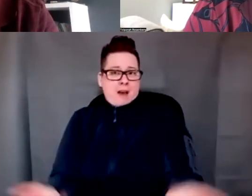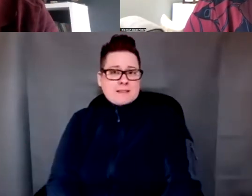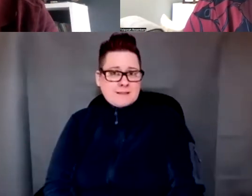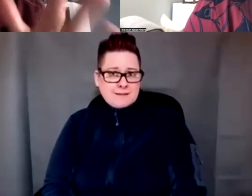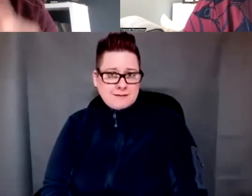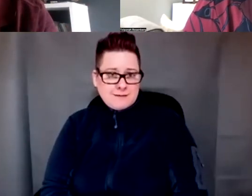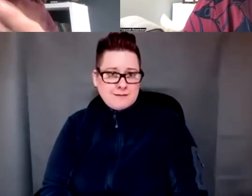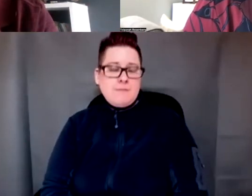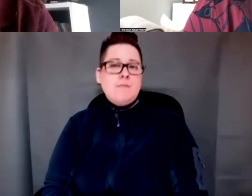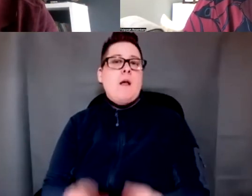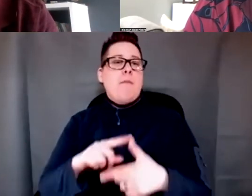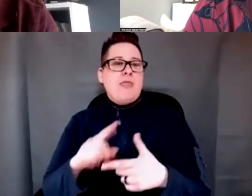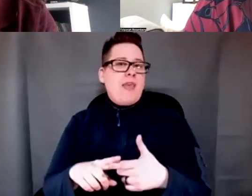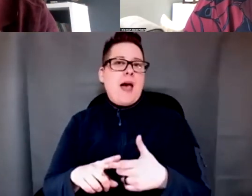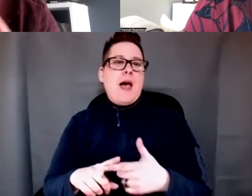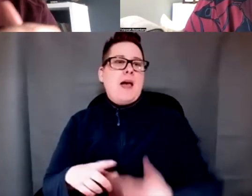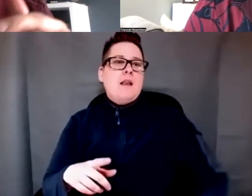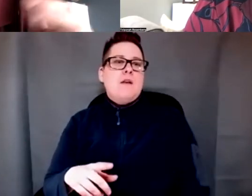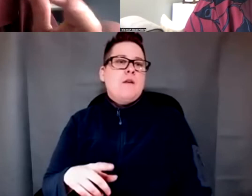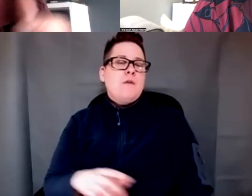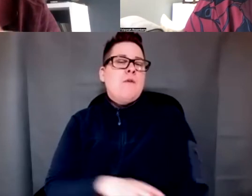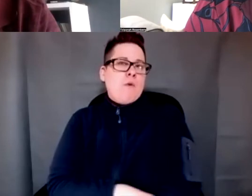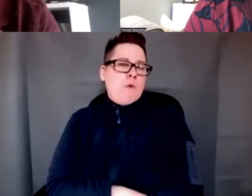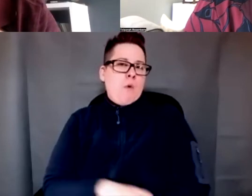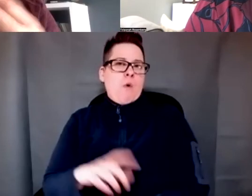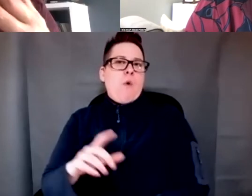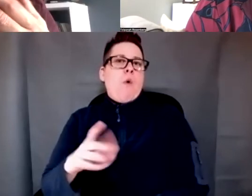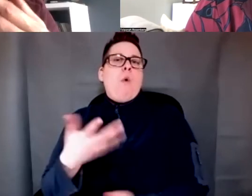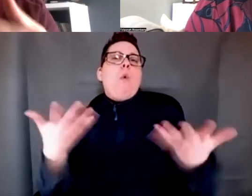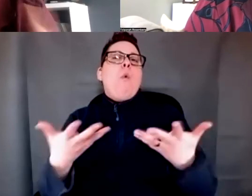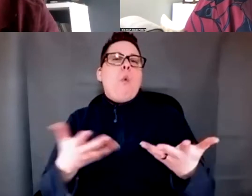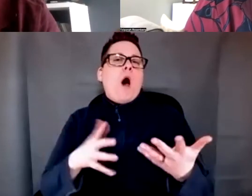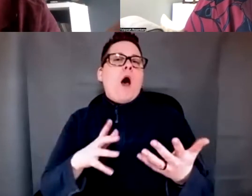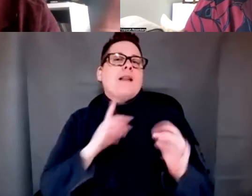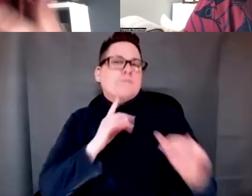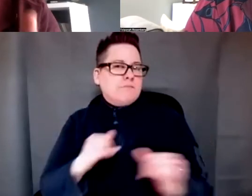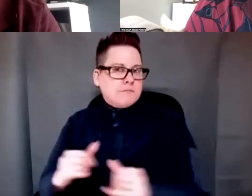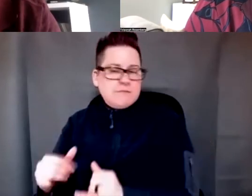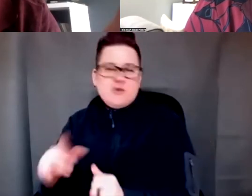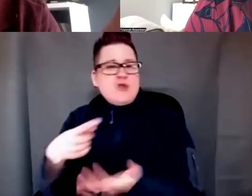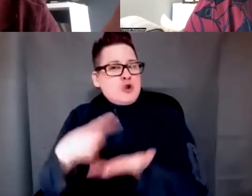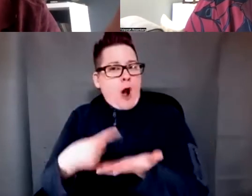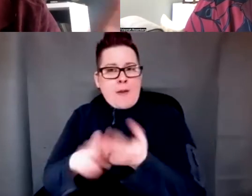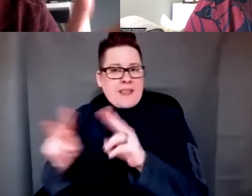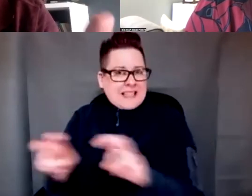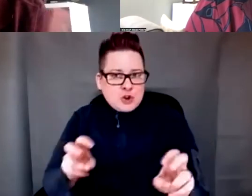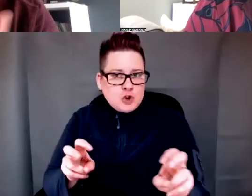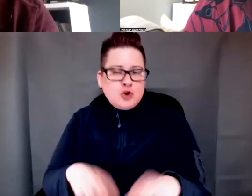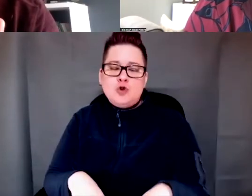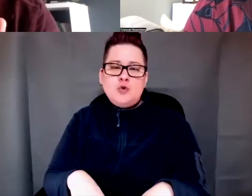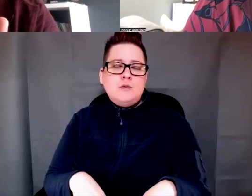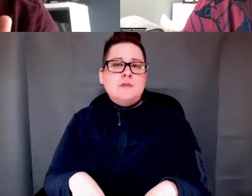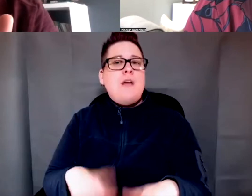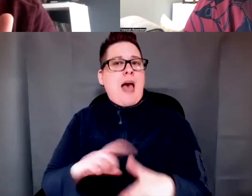But then where is it that we can coincide? And I would say just by talking about the issues, putting them on the table, and then